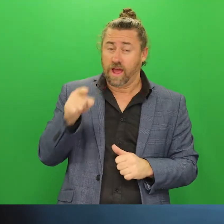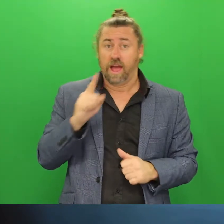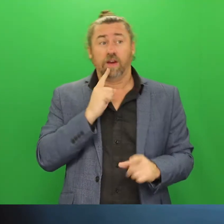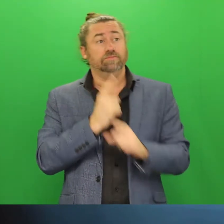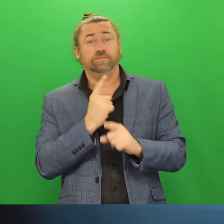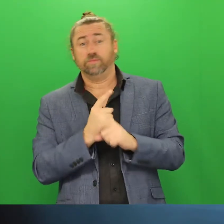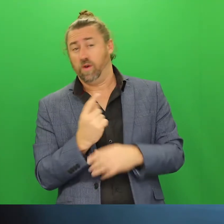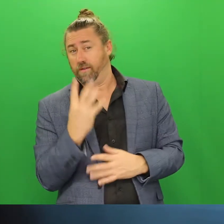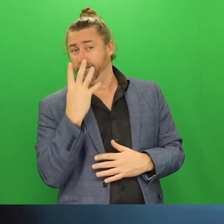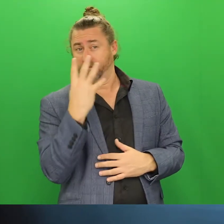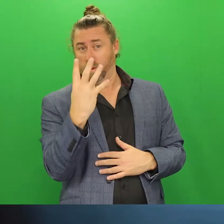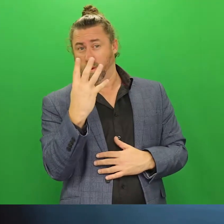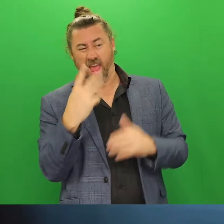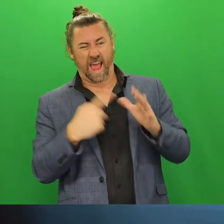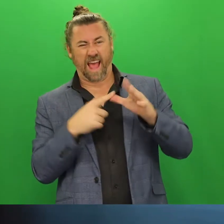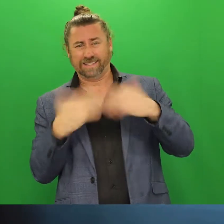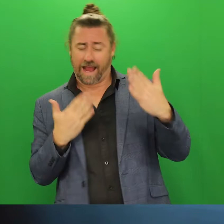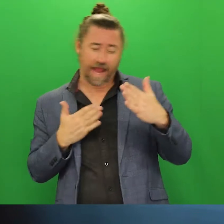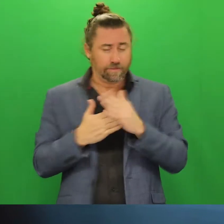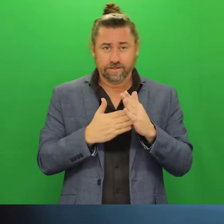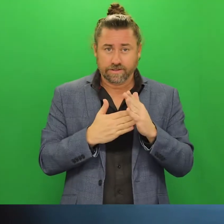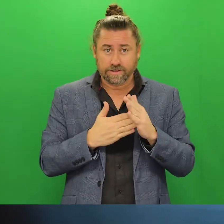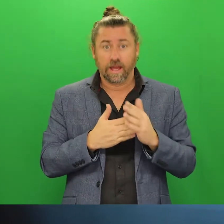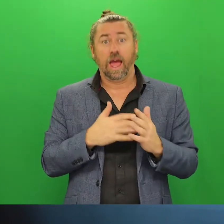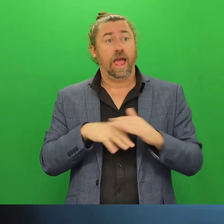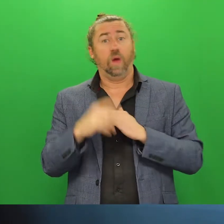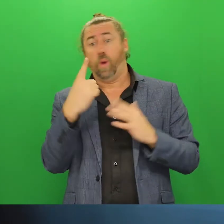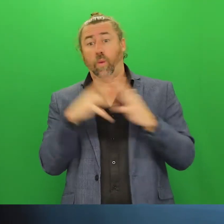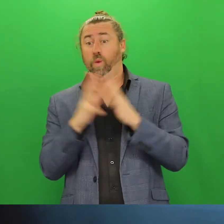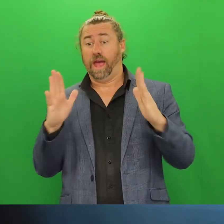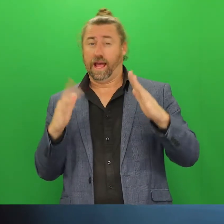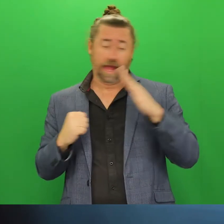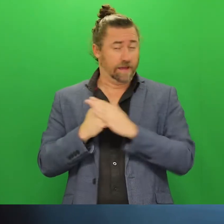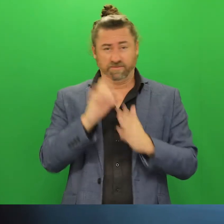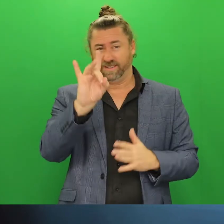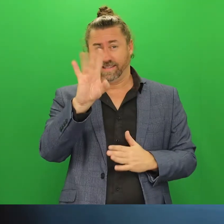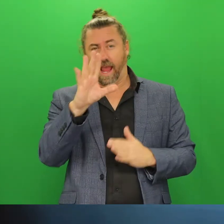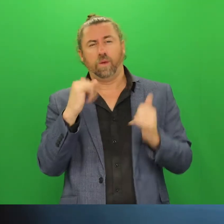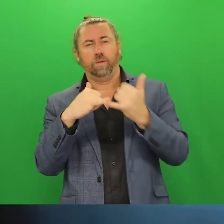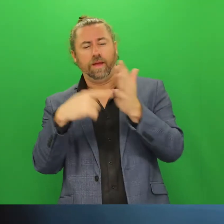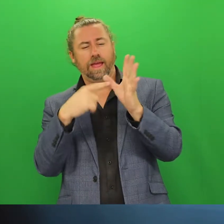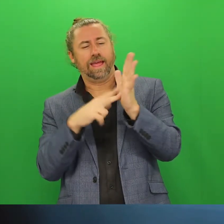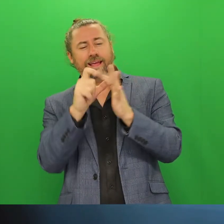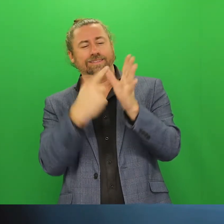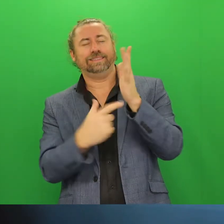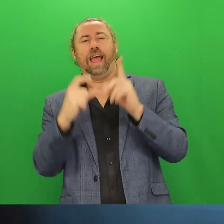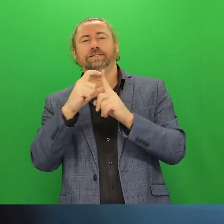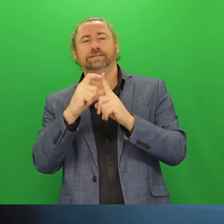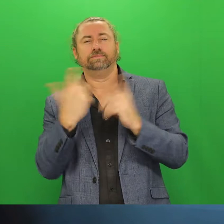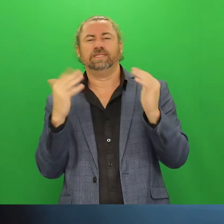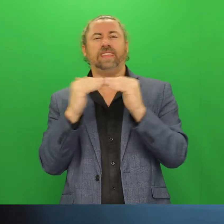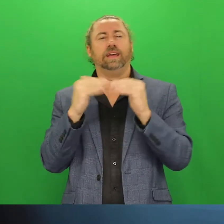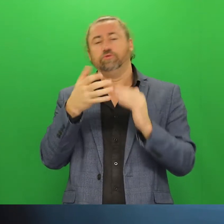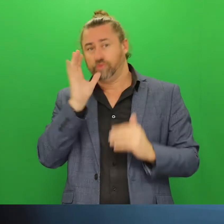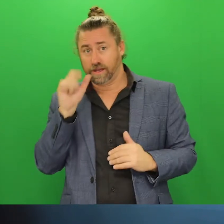no more than four standard drinks in one sitting and no more than 10 standard drinks in a week. And remember, a schooner of full